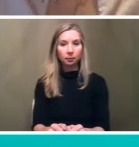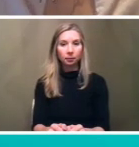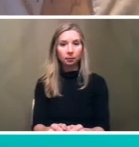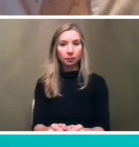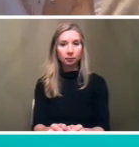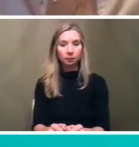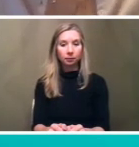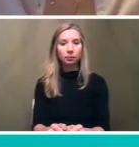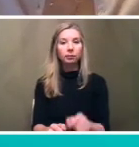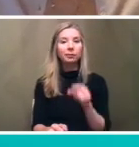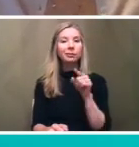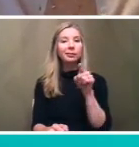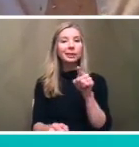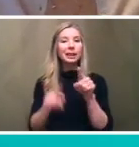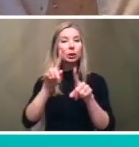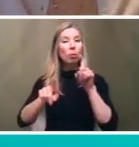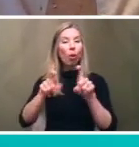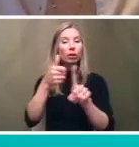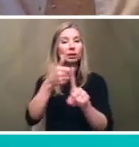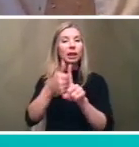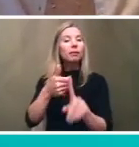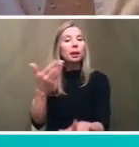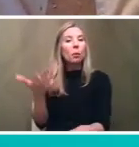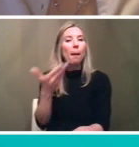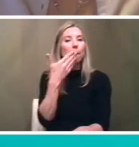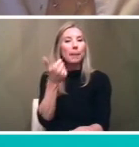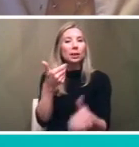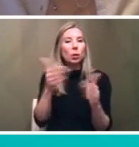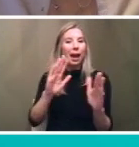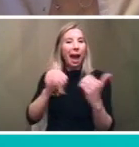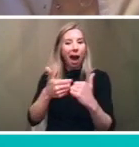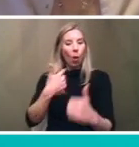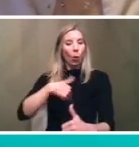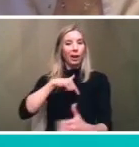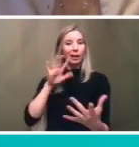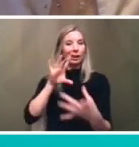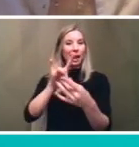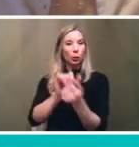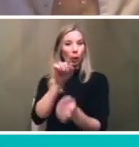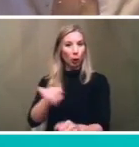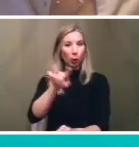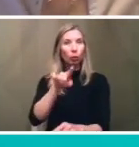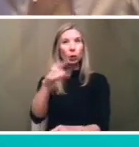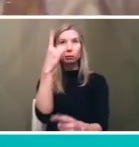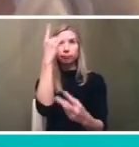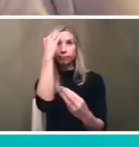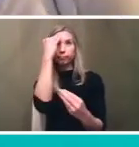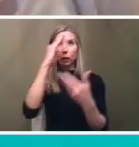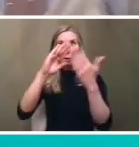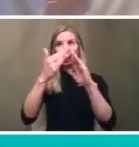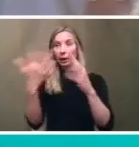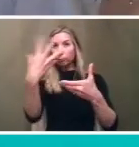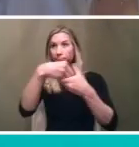and this poll is is asking you what are the best ways for us to stay connected to you connected with you so when you think about our community engagement what are some of